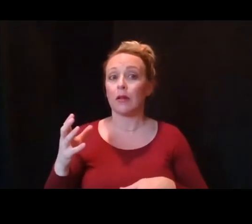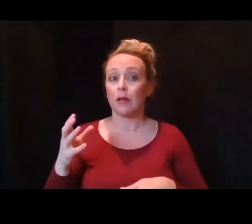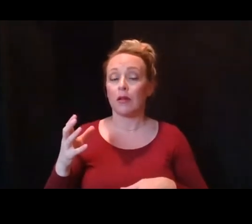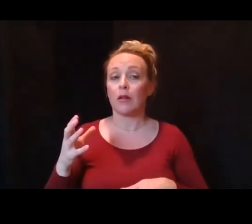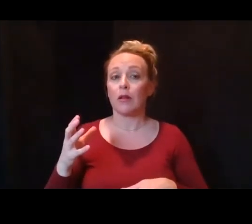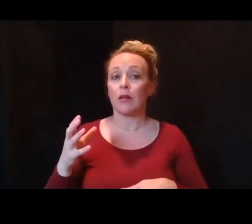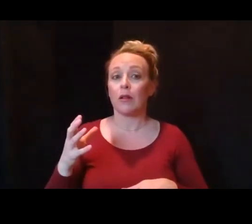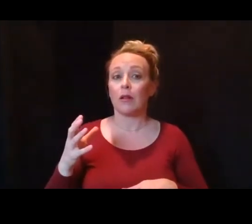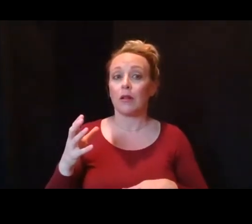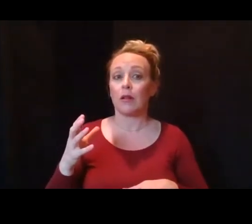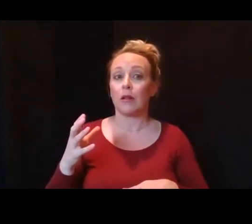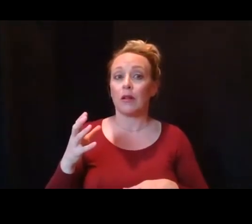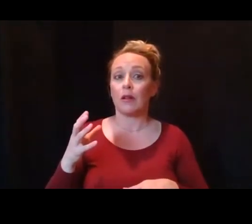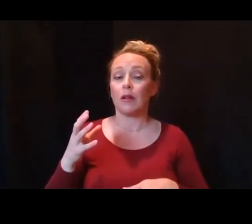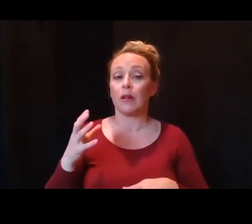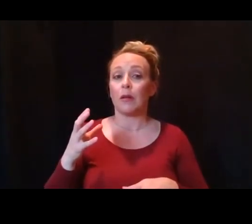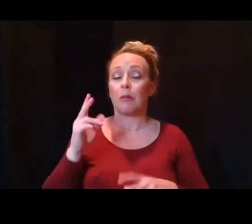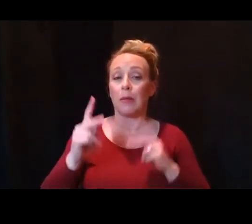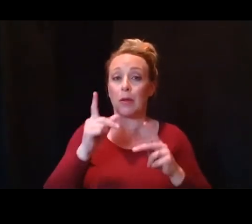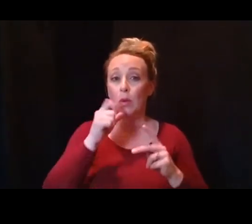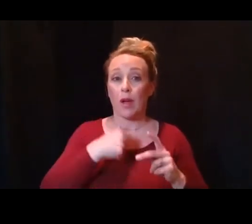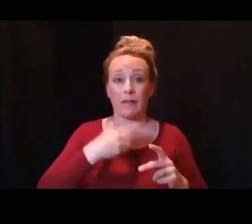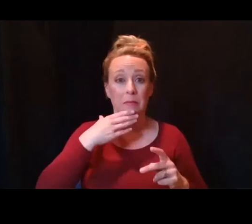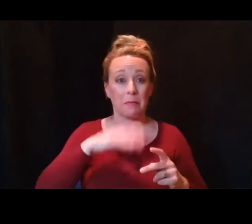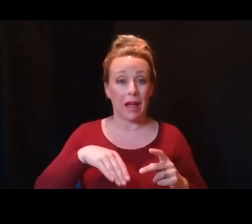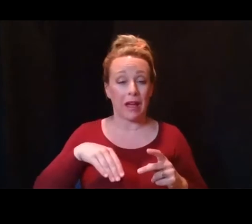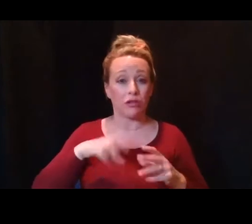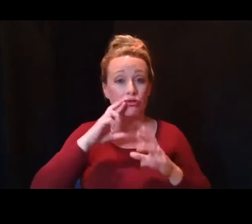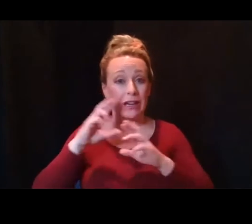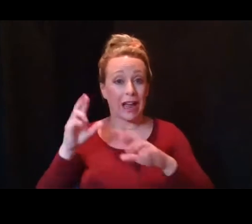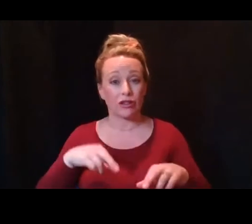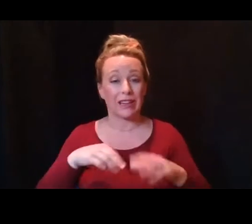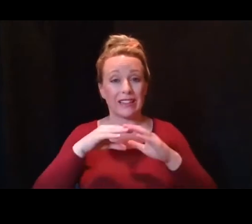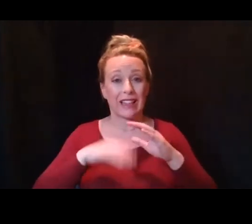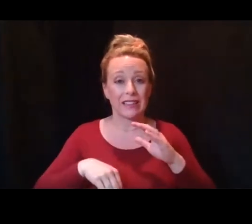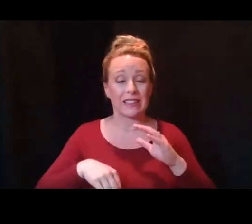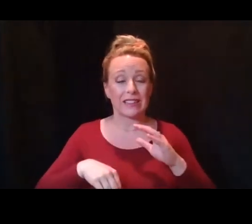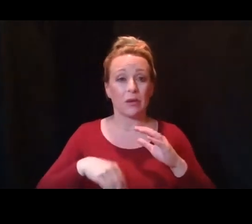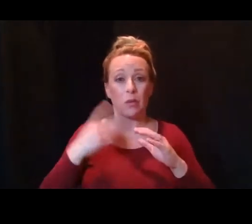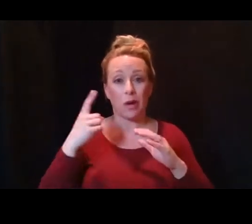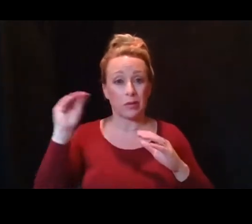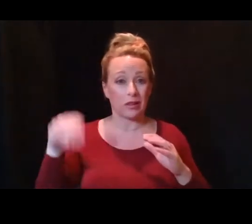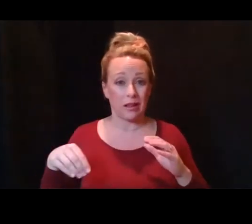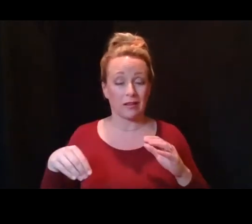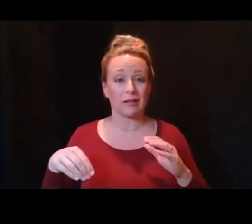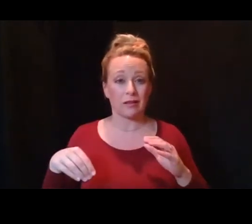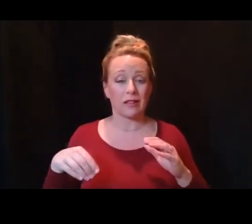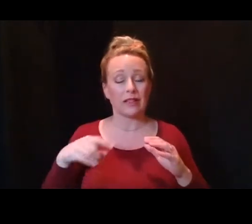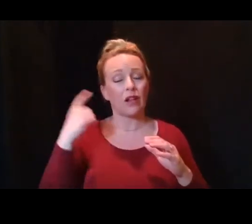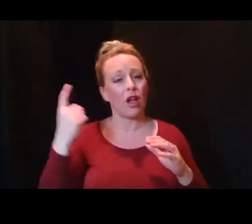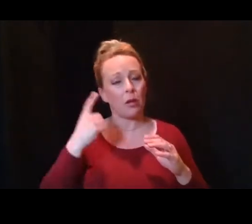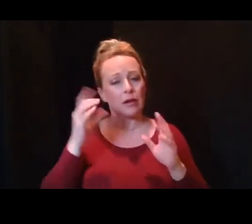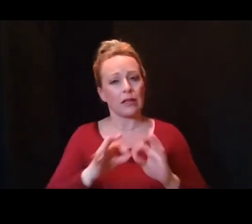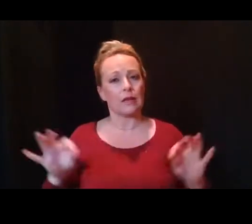point in less than one in a million vaccine recipients. And I think it's always worthwhile to look for